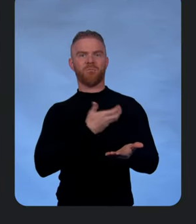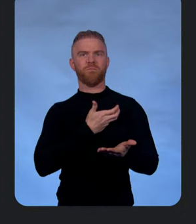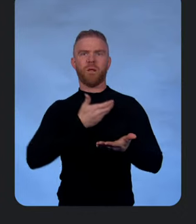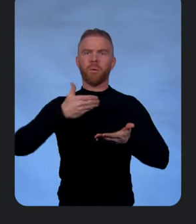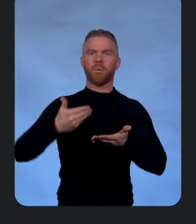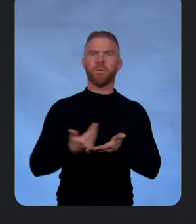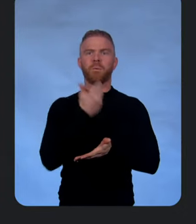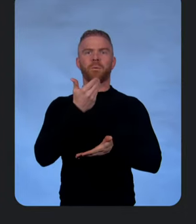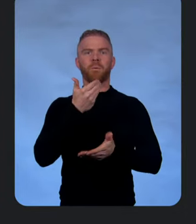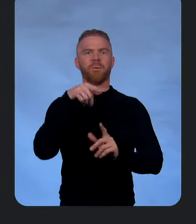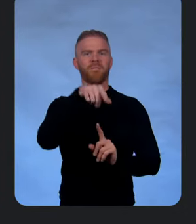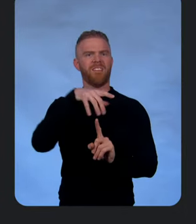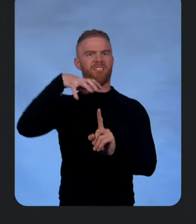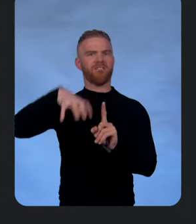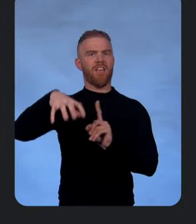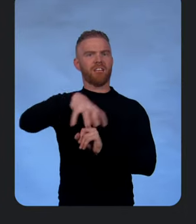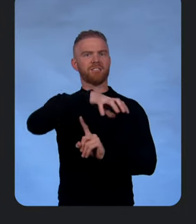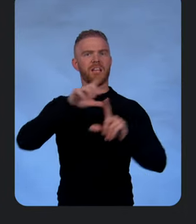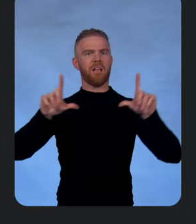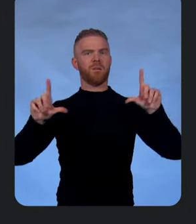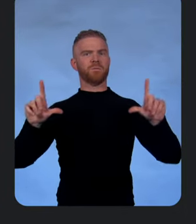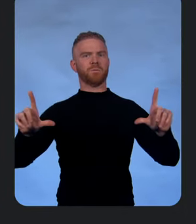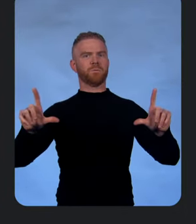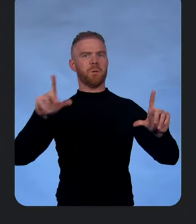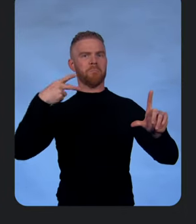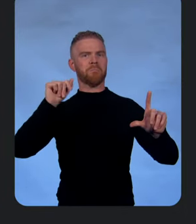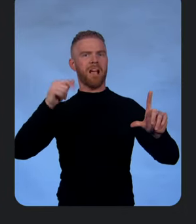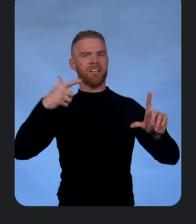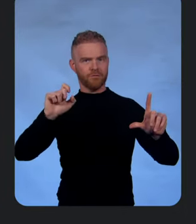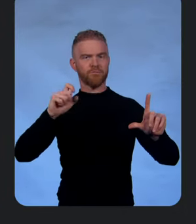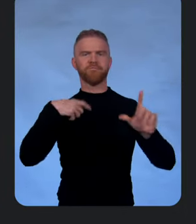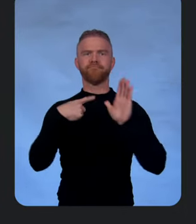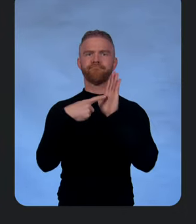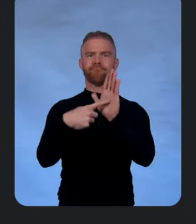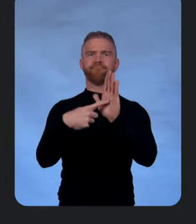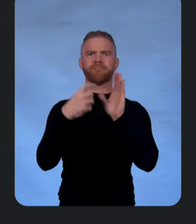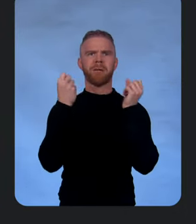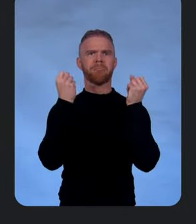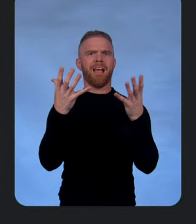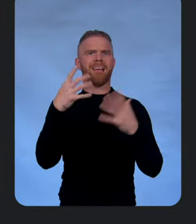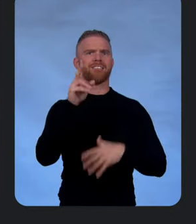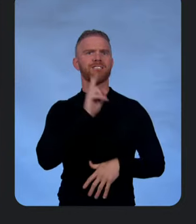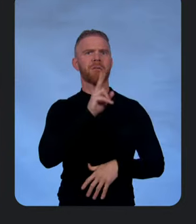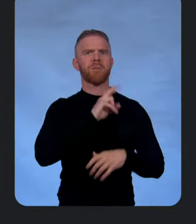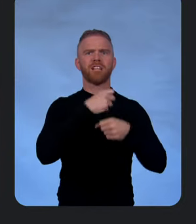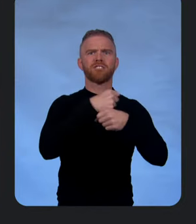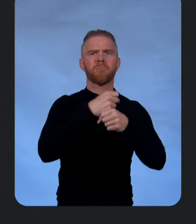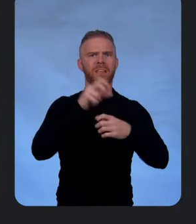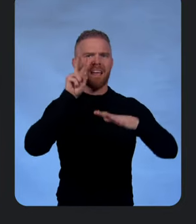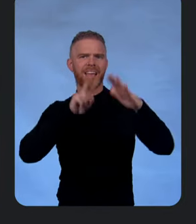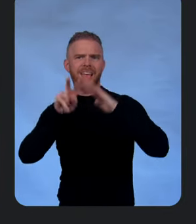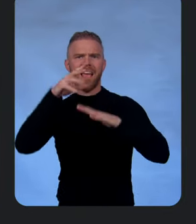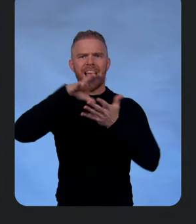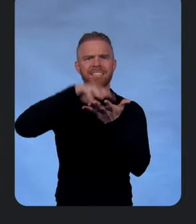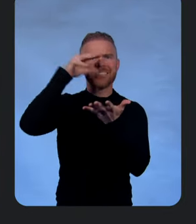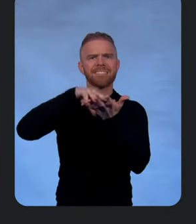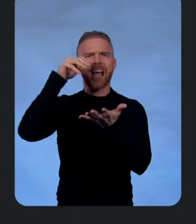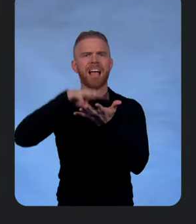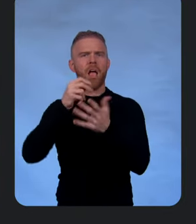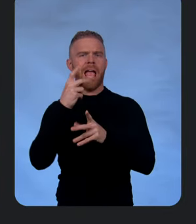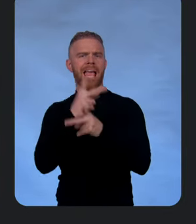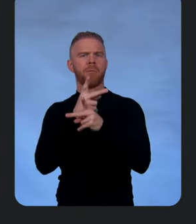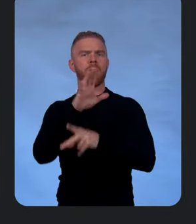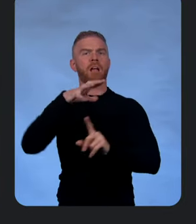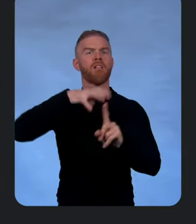cluster overview page where we have surfaced more Gemini-generated insights to keep your clusters healthy and